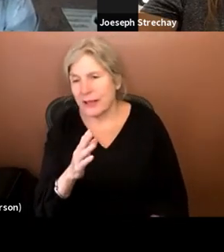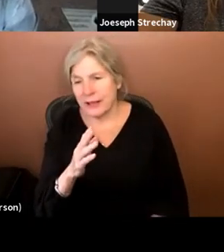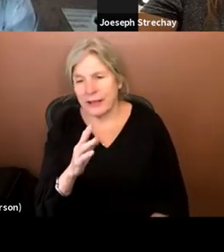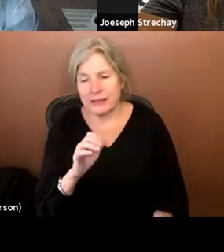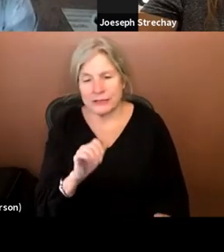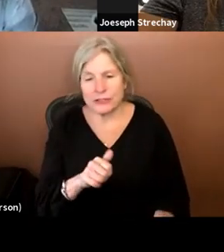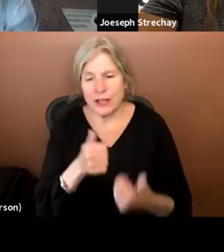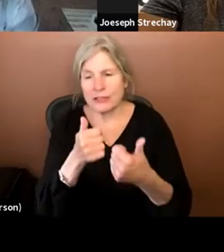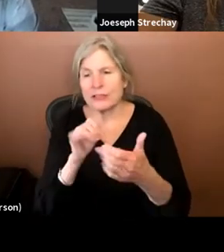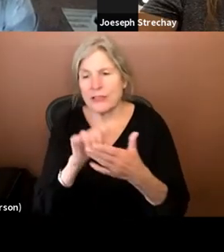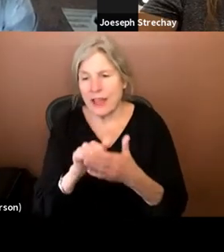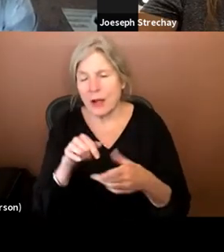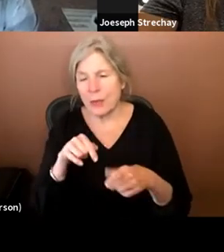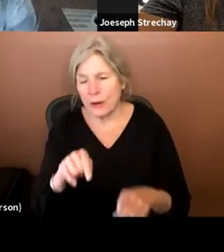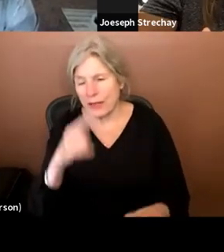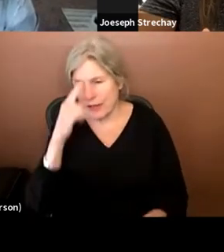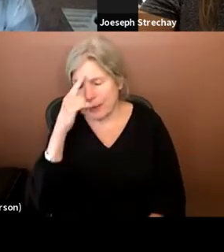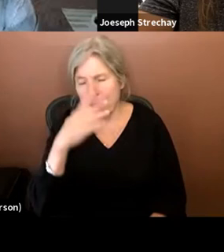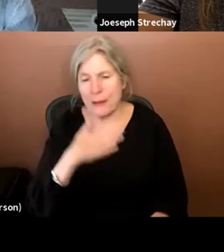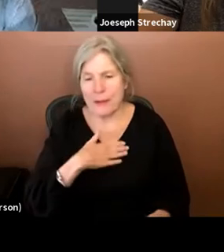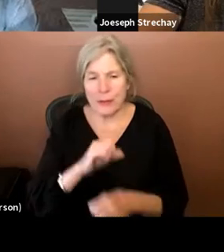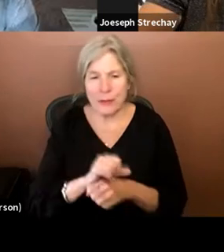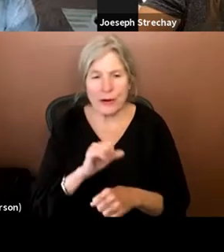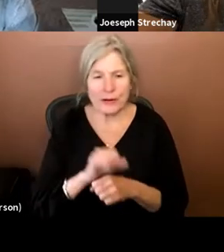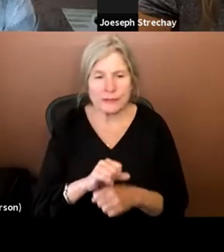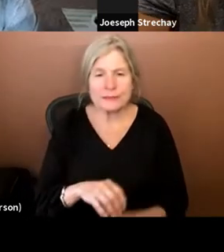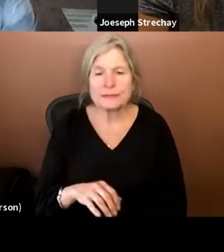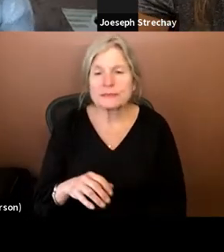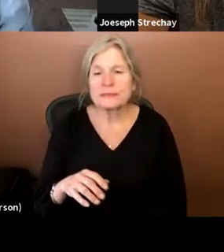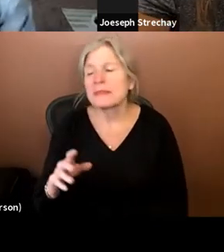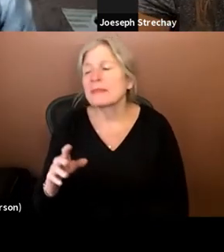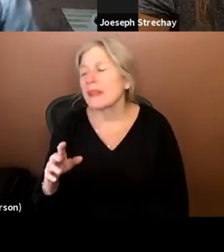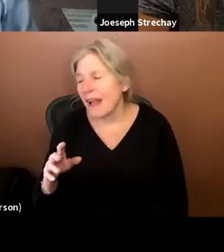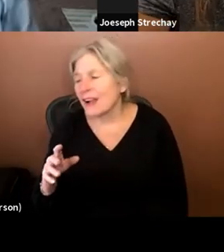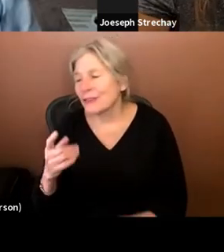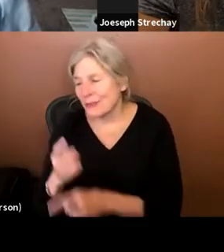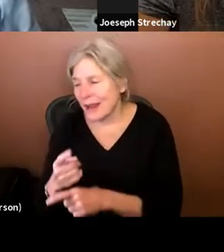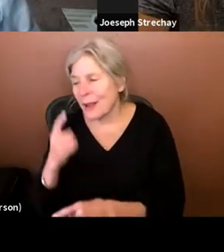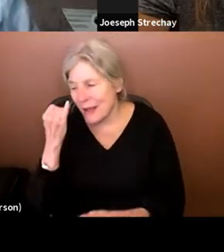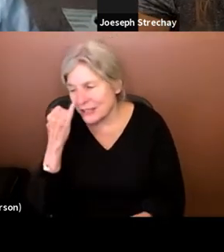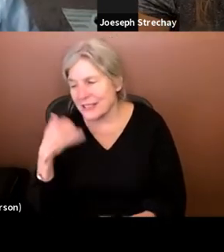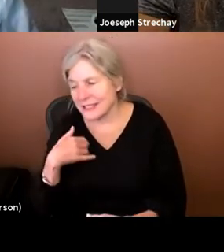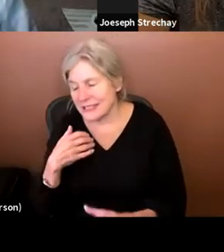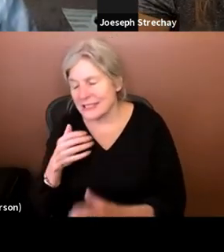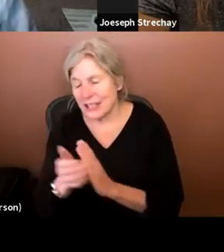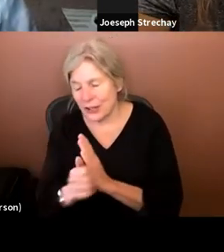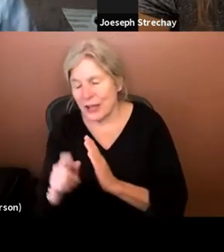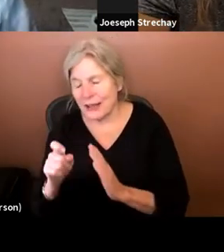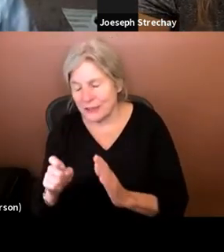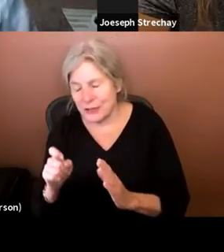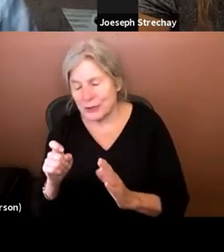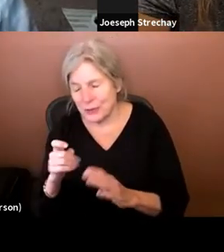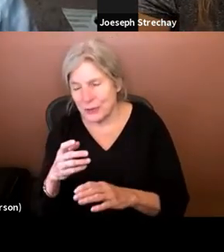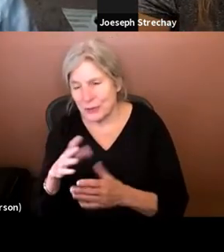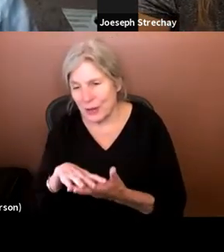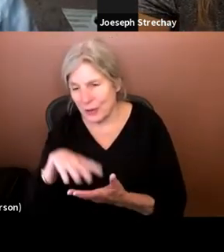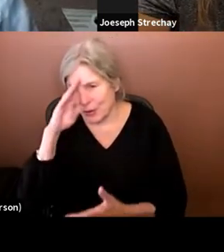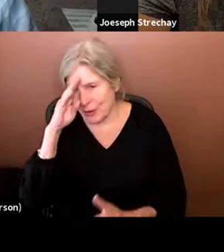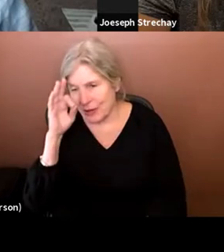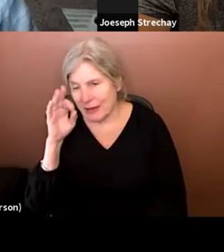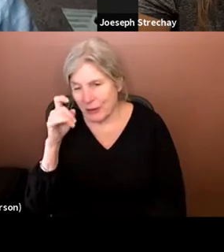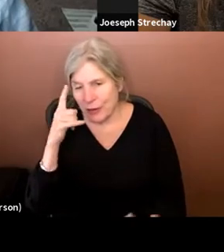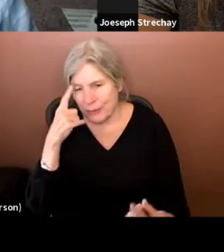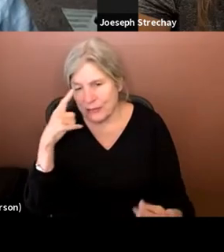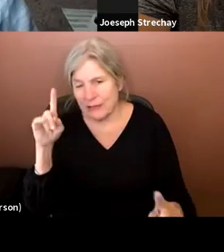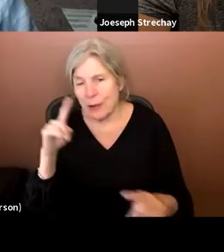about work that I'm making. Right. So I imagine it's a skill that you have to acquire if you're going to be successful in the work that you do. But, but